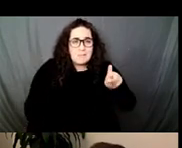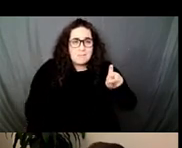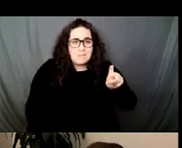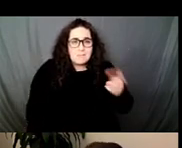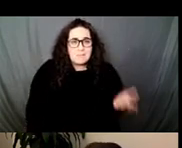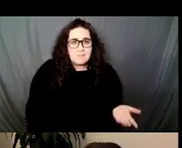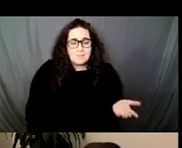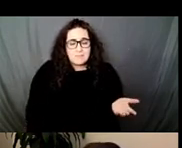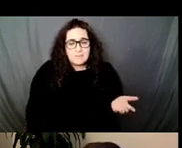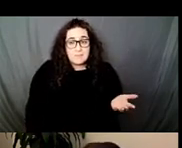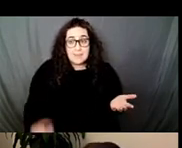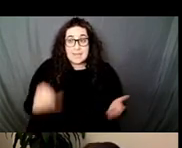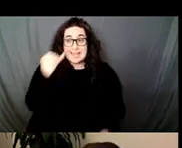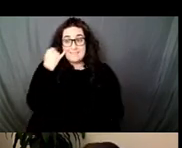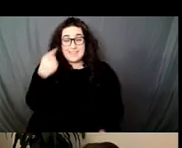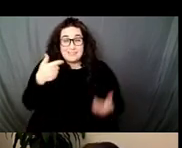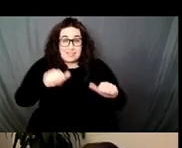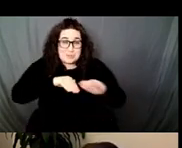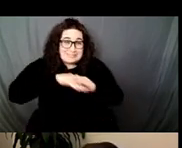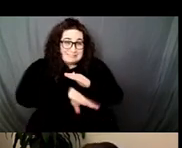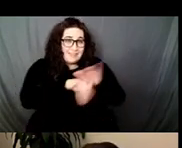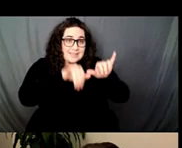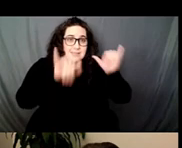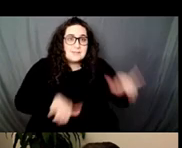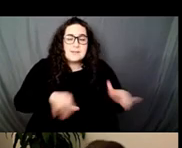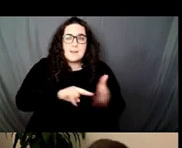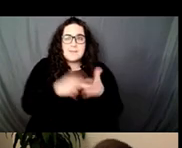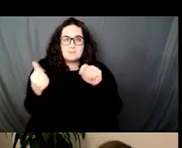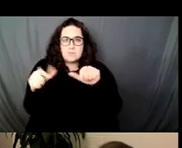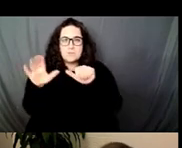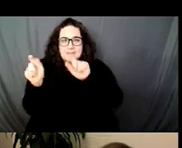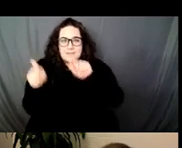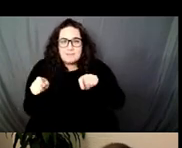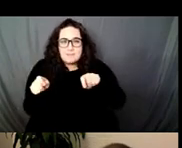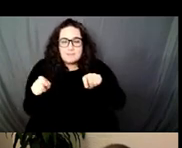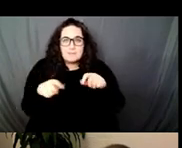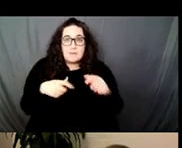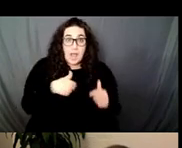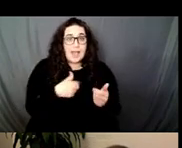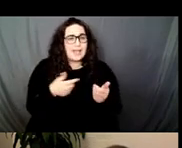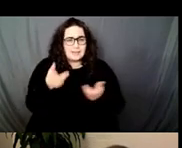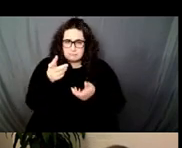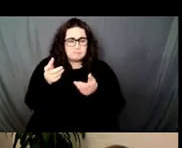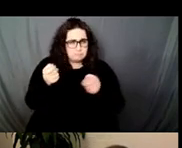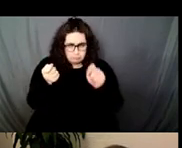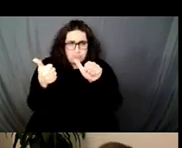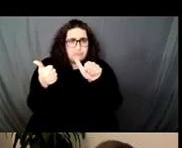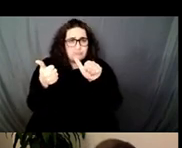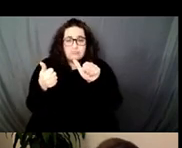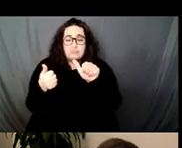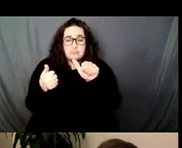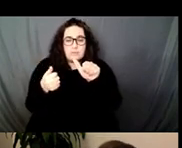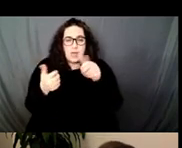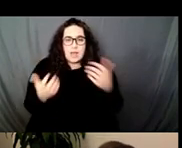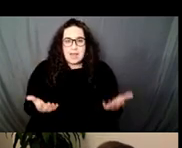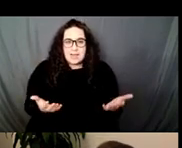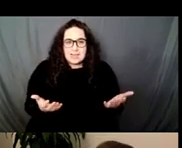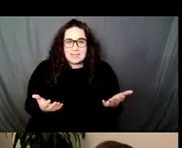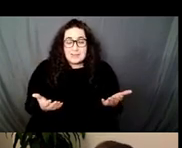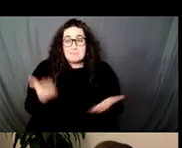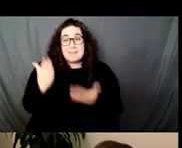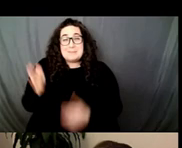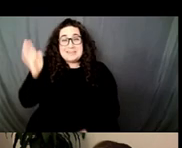if the foundation and I were honoring a survival strategy that may have made sense and even been necessary for the artist in